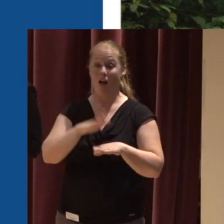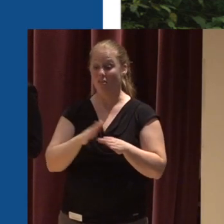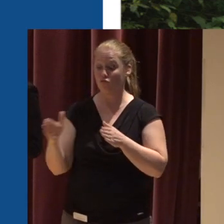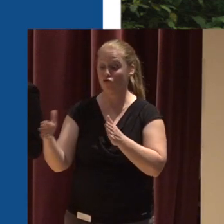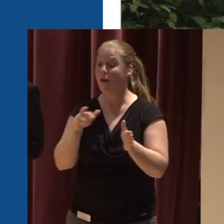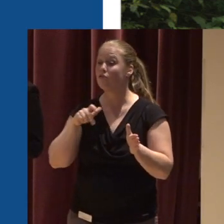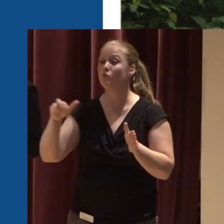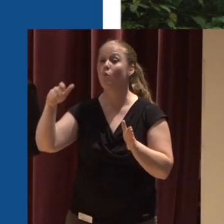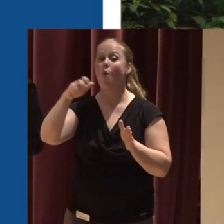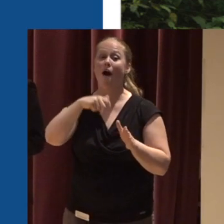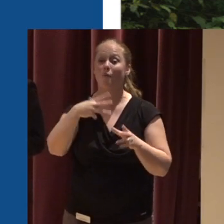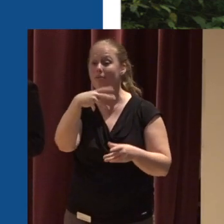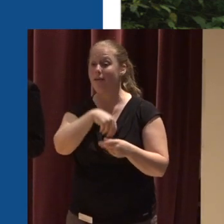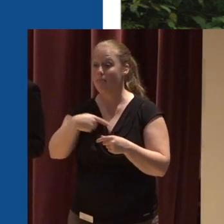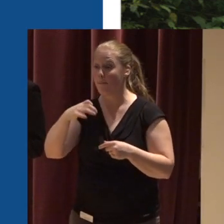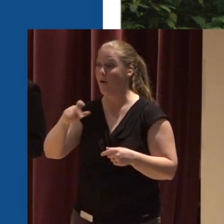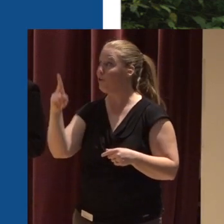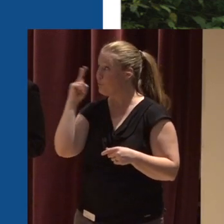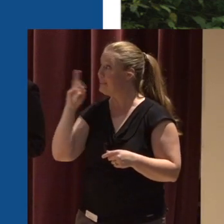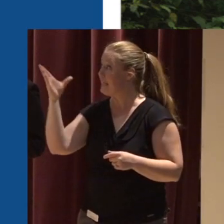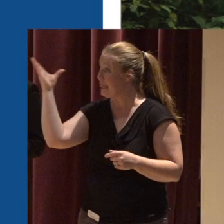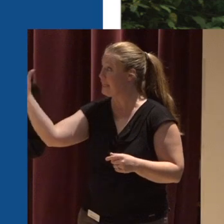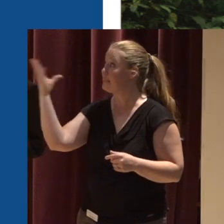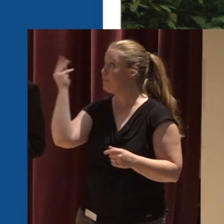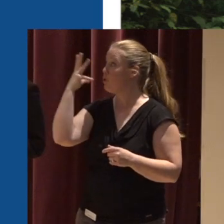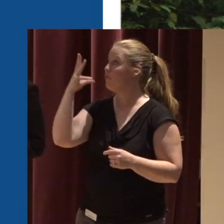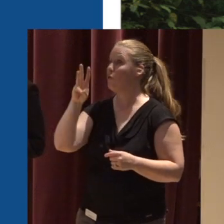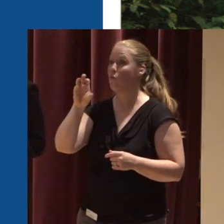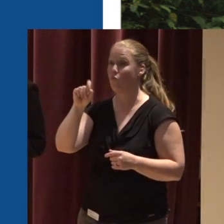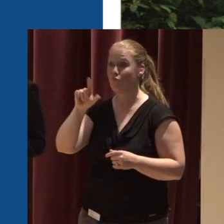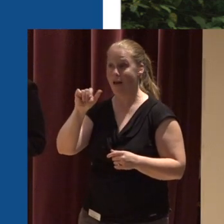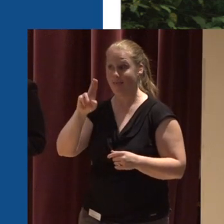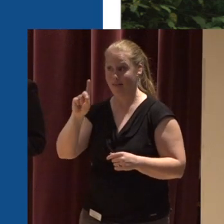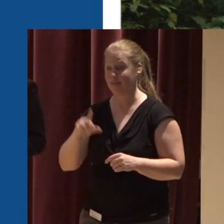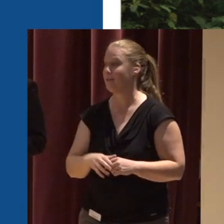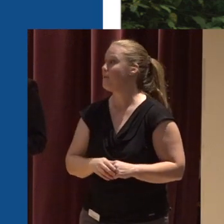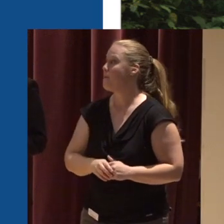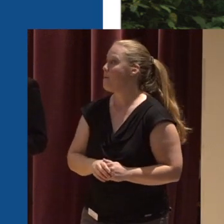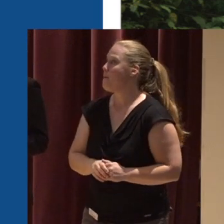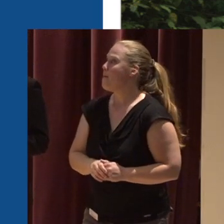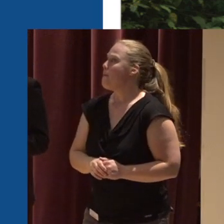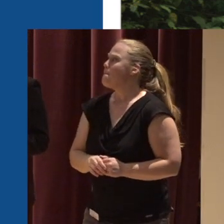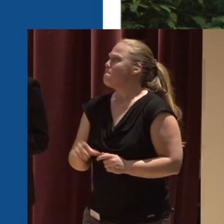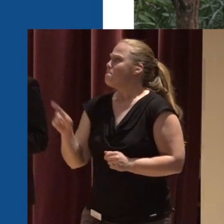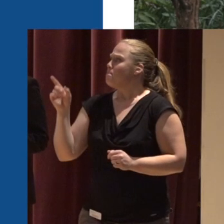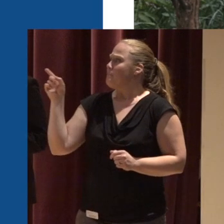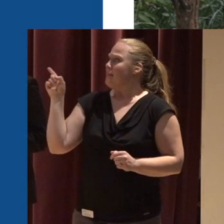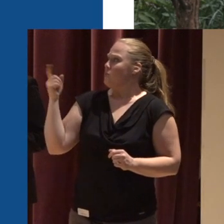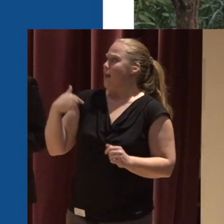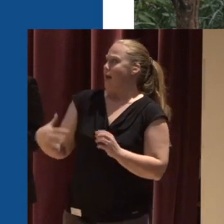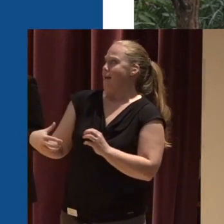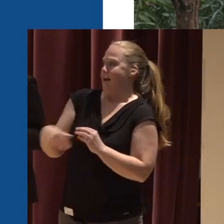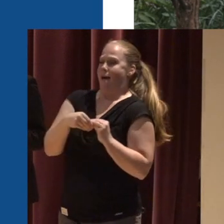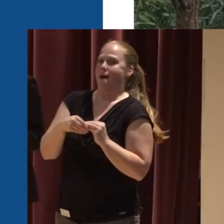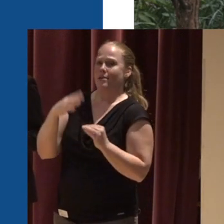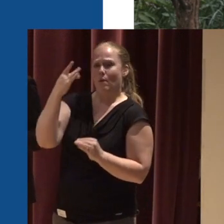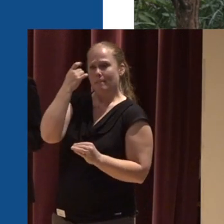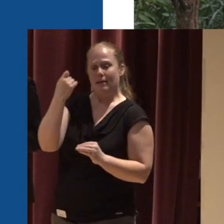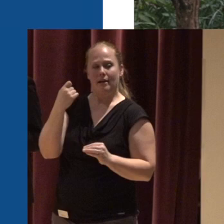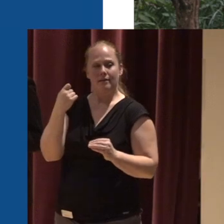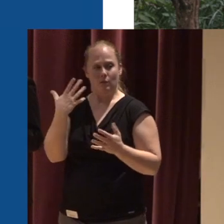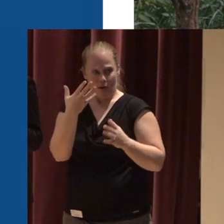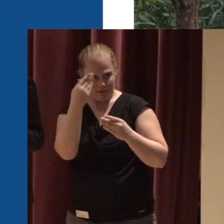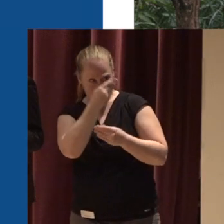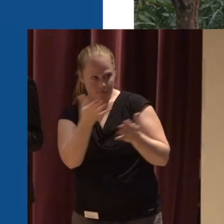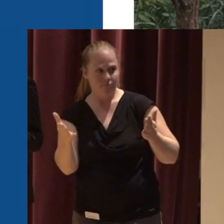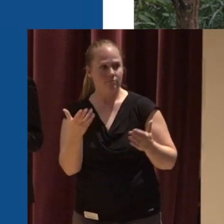Minto at any time You'll see this beautiful wetland here And I wanted to bring this wetland in only because I wanted to point out to you